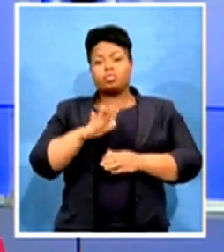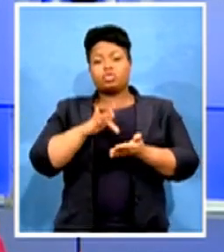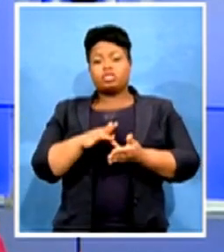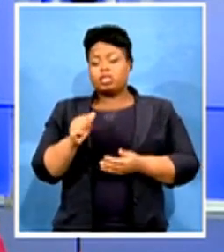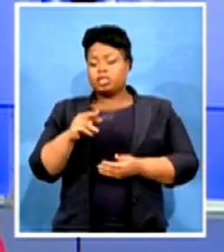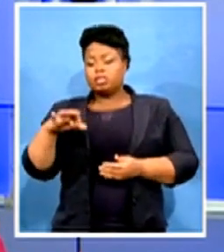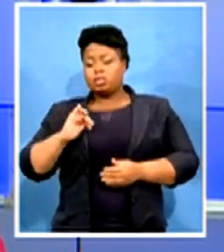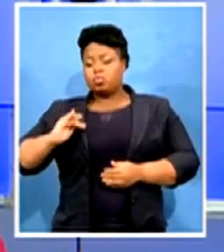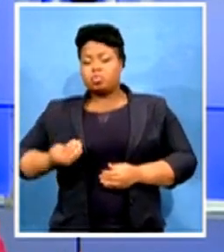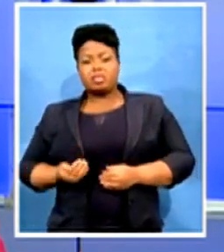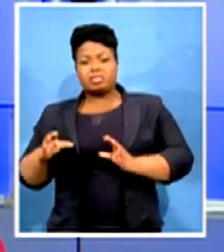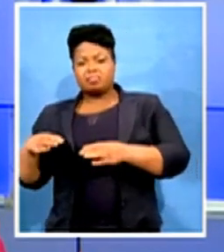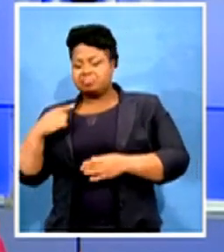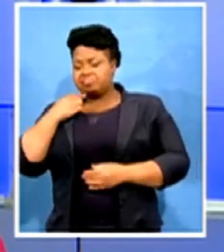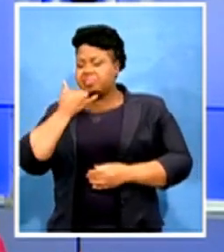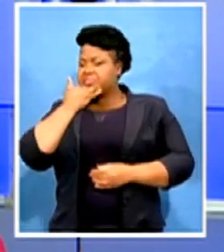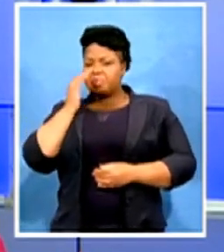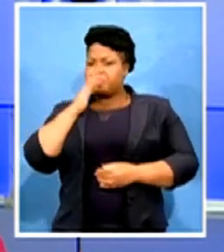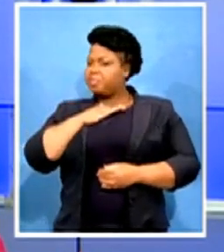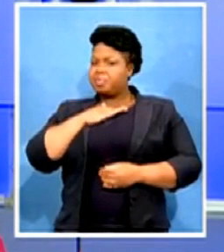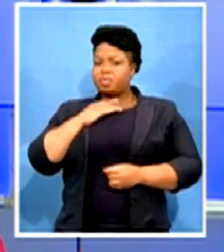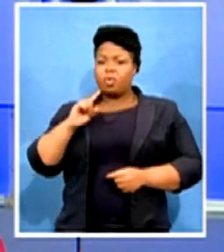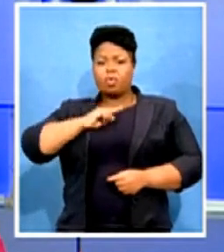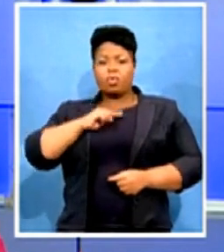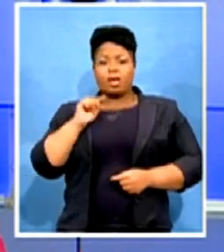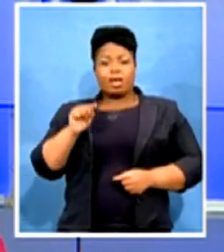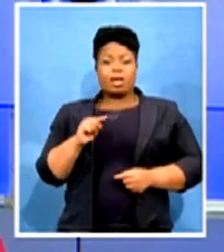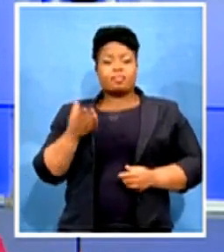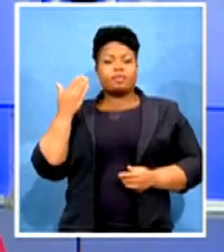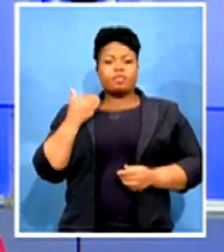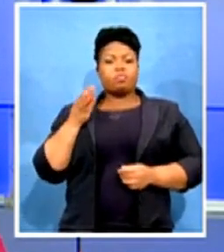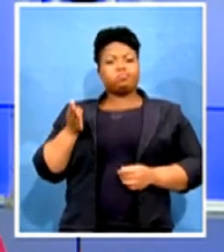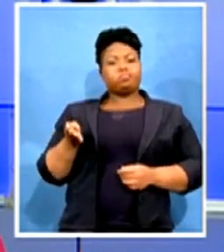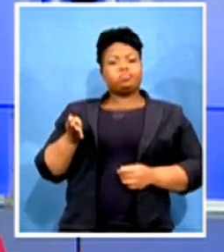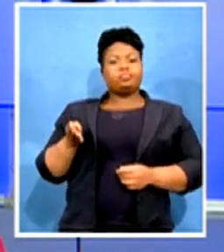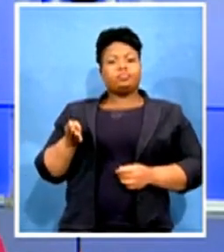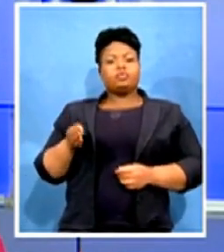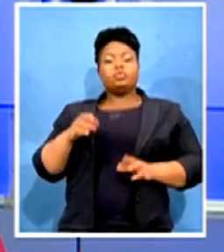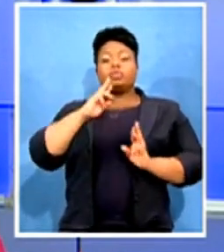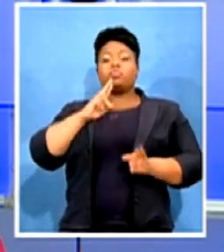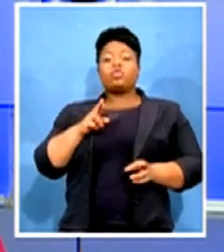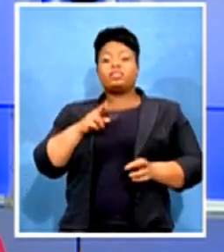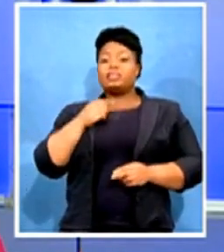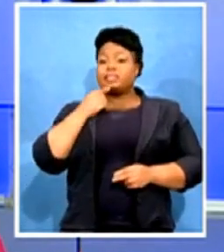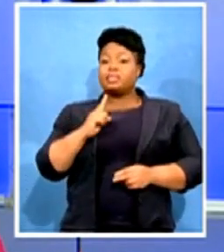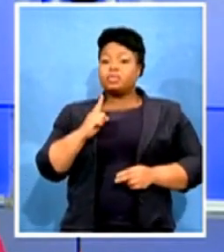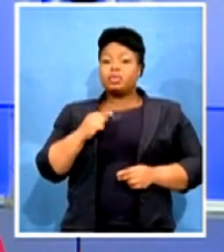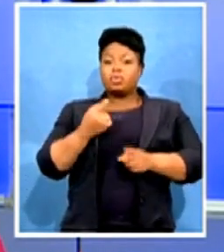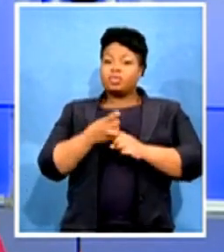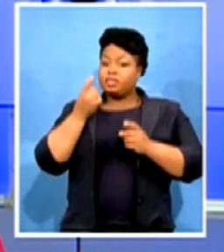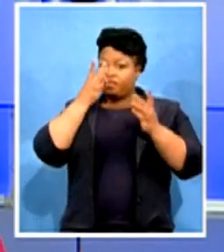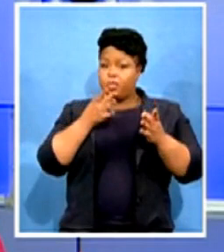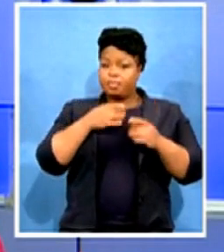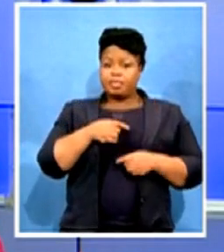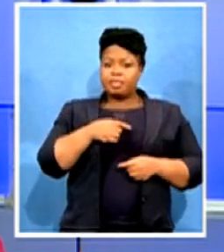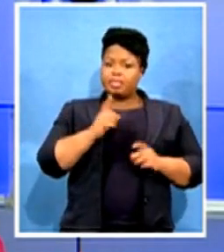instruction. Initially, we had gotten reports that they had instructed their constituency not to adhere to